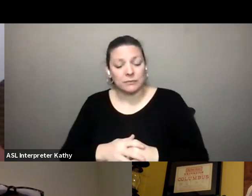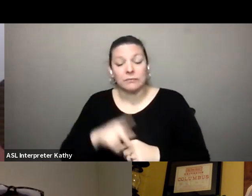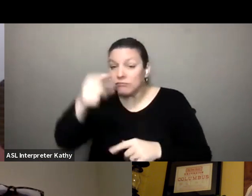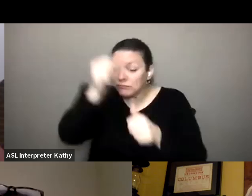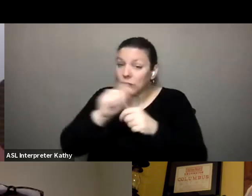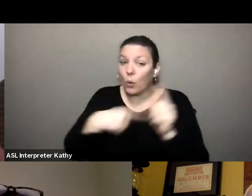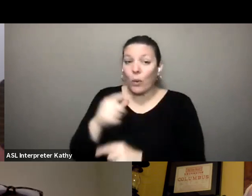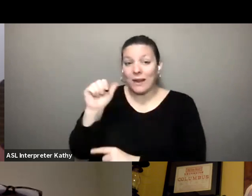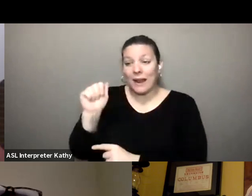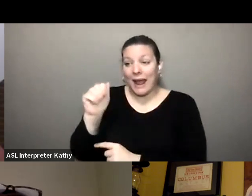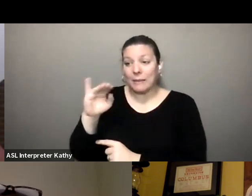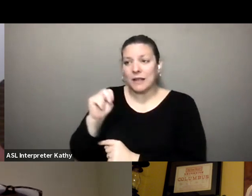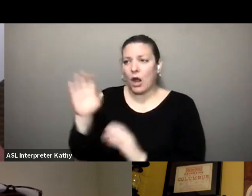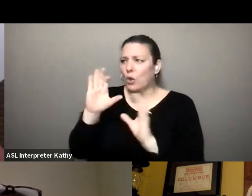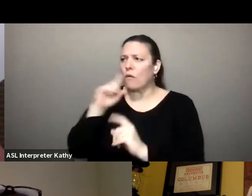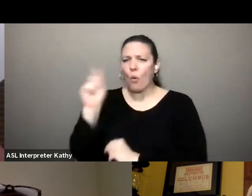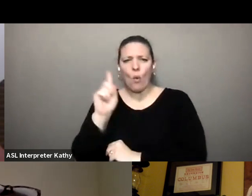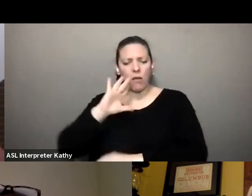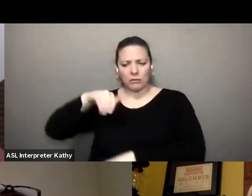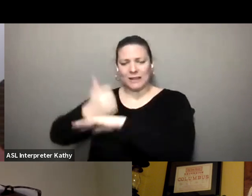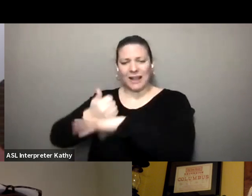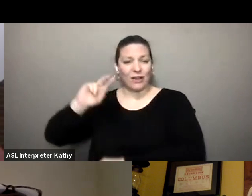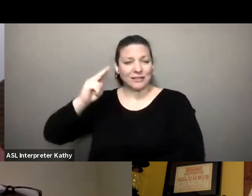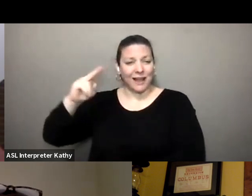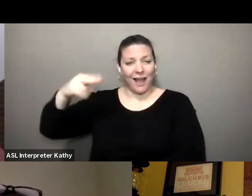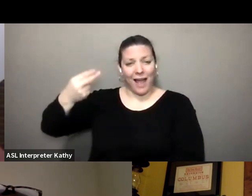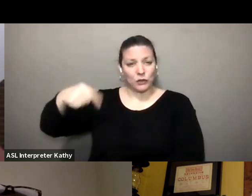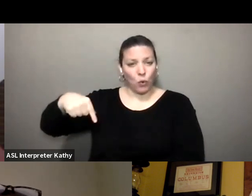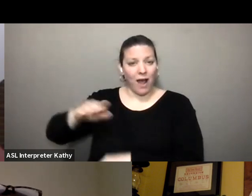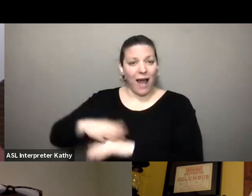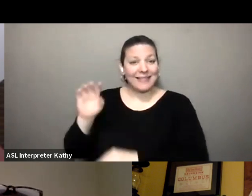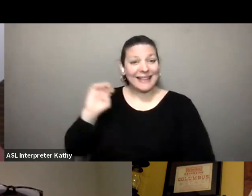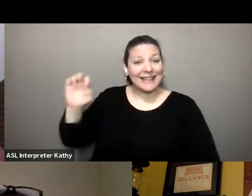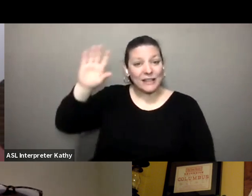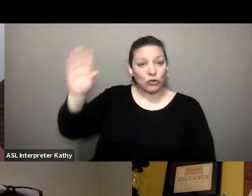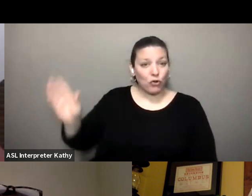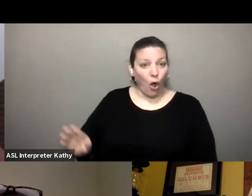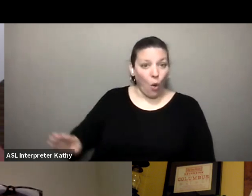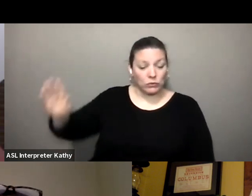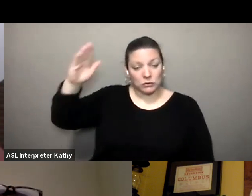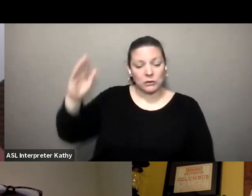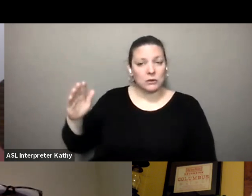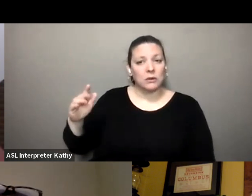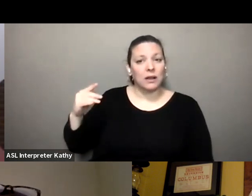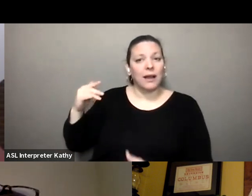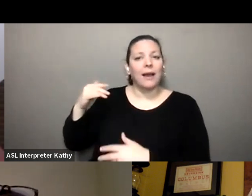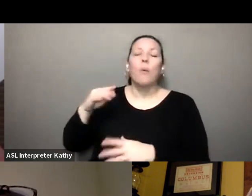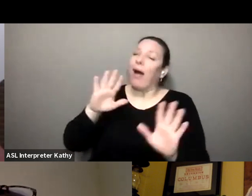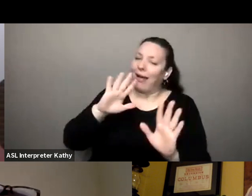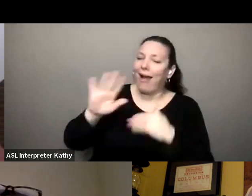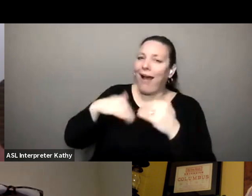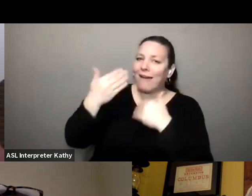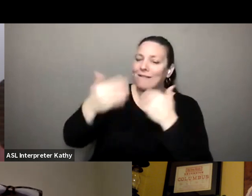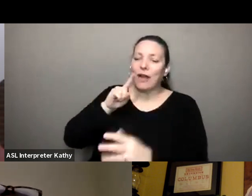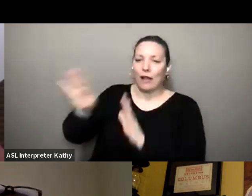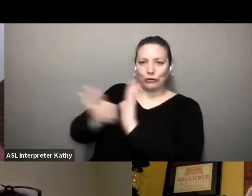headquarters its second headquarters on the east coast uh well it's i mean it eventually it eventually landed on the east coast but